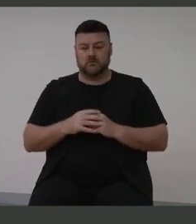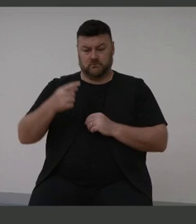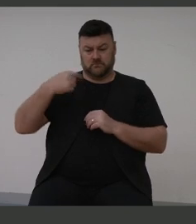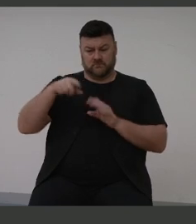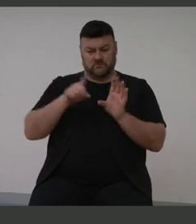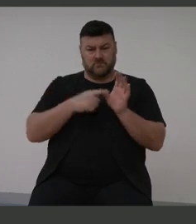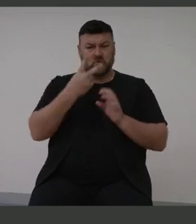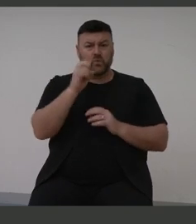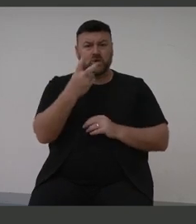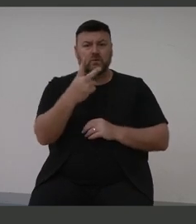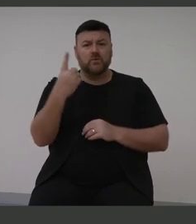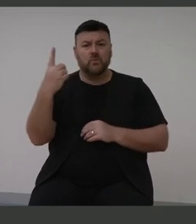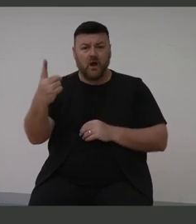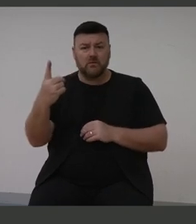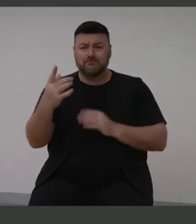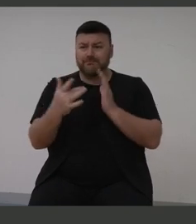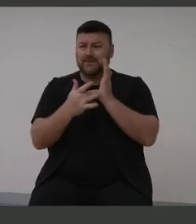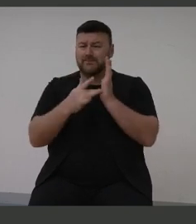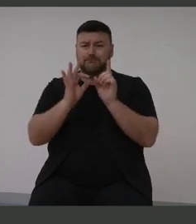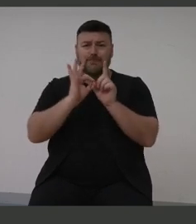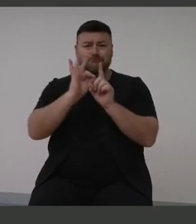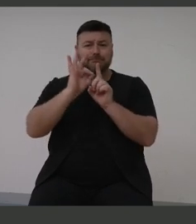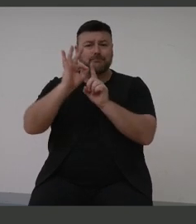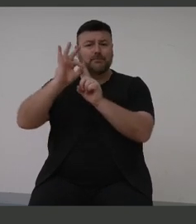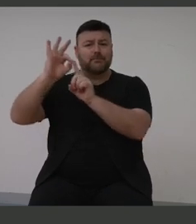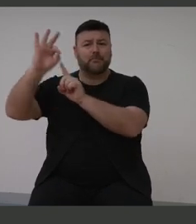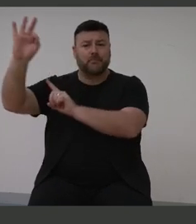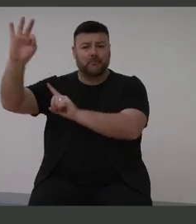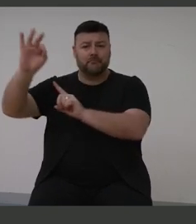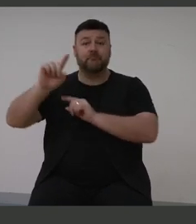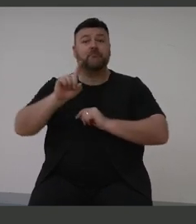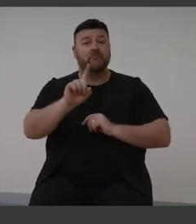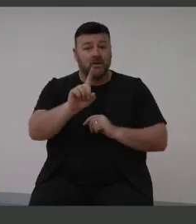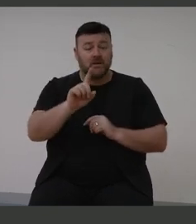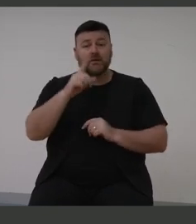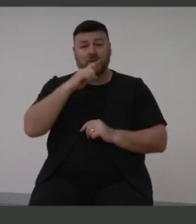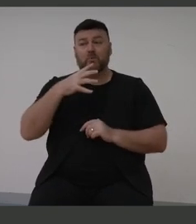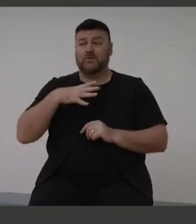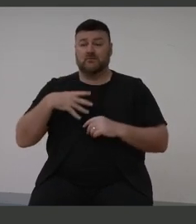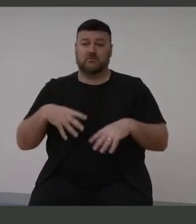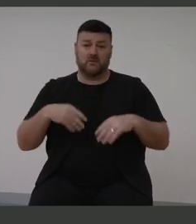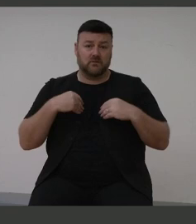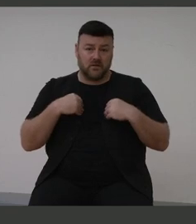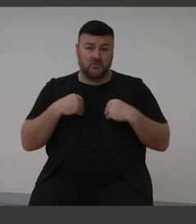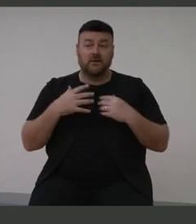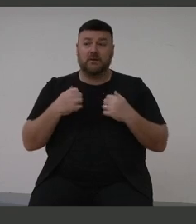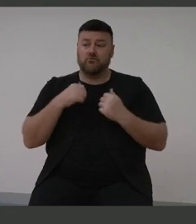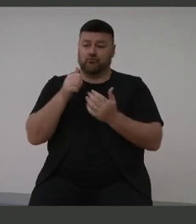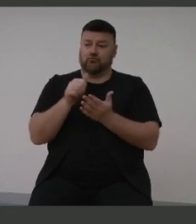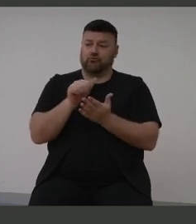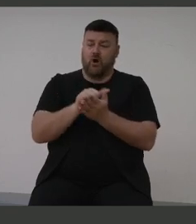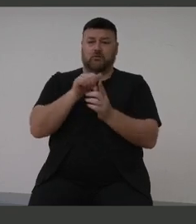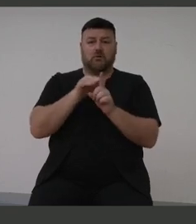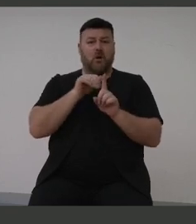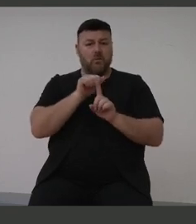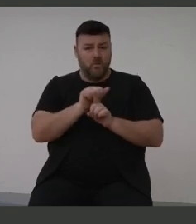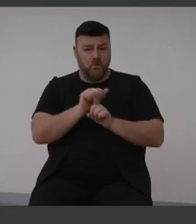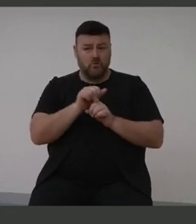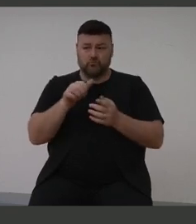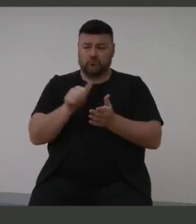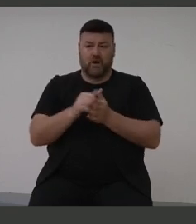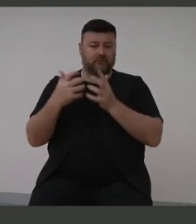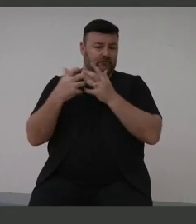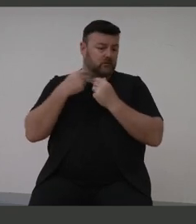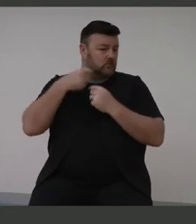is getting better and better, but it's no help if people don't get the proper diagnosis, get the right device and use it.